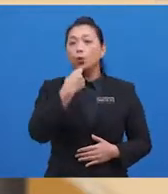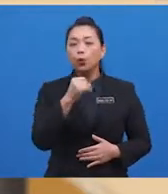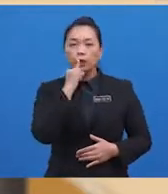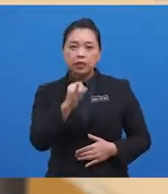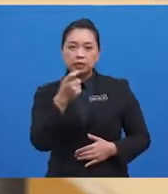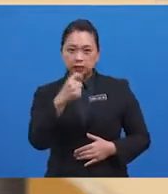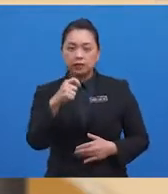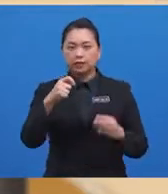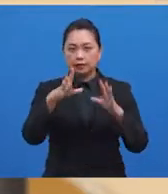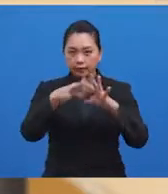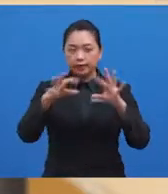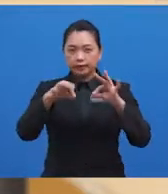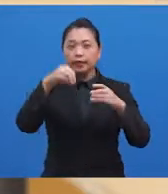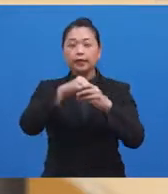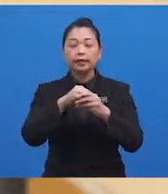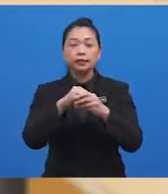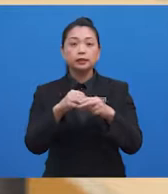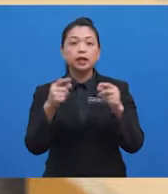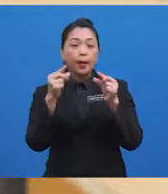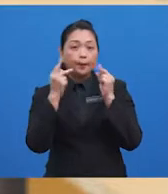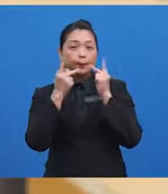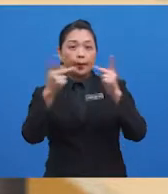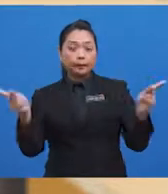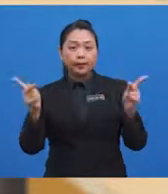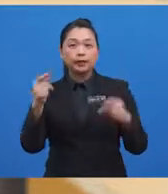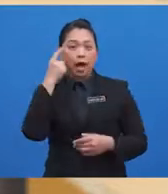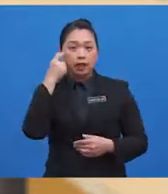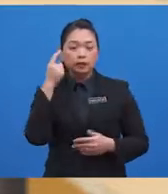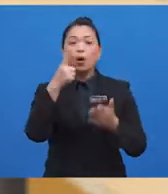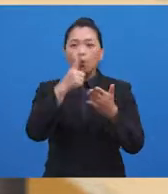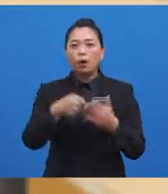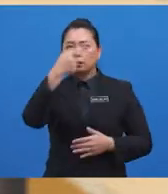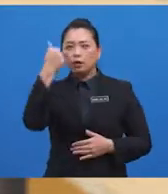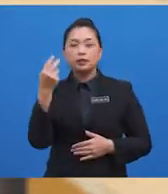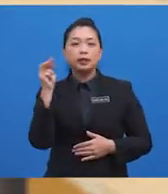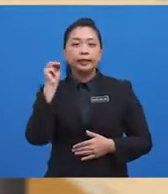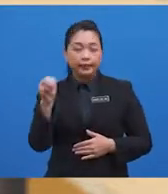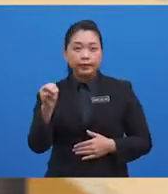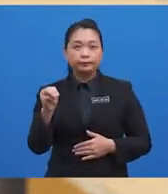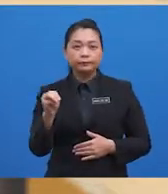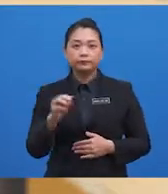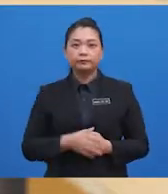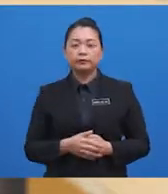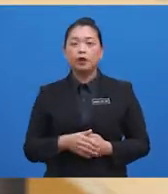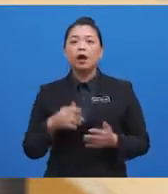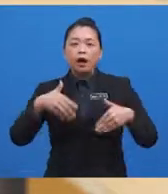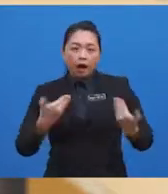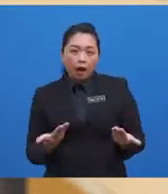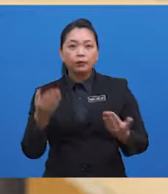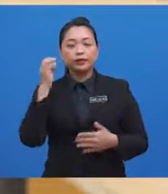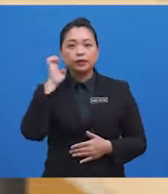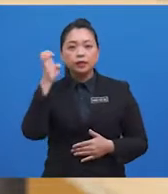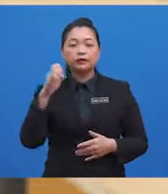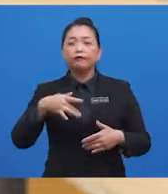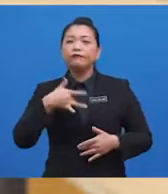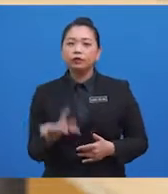the narrator in the public eye? What caused him to descend into addiction? How does he feel about his grave